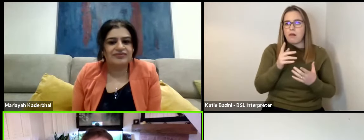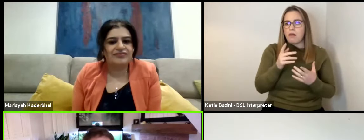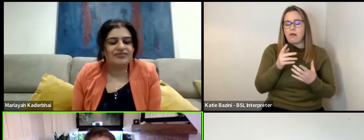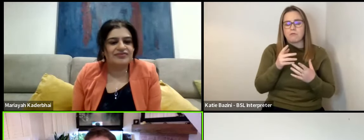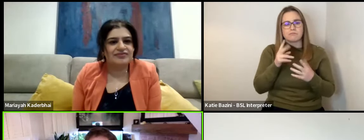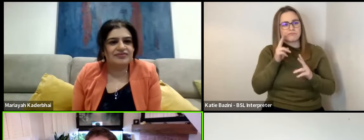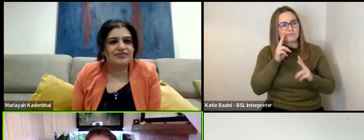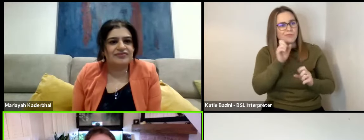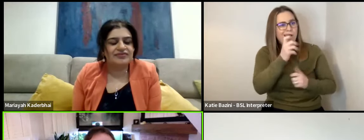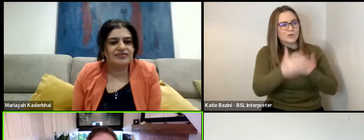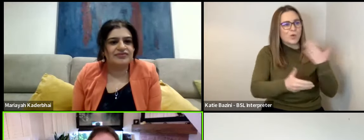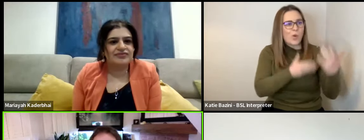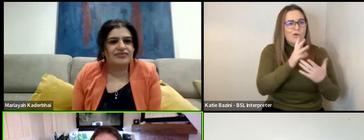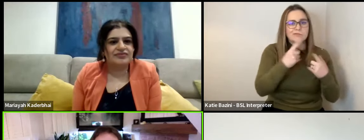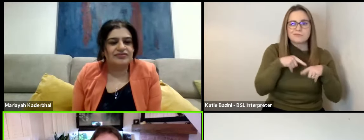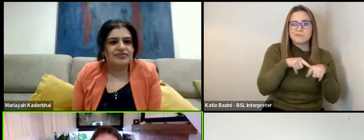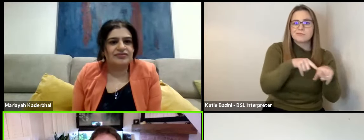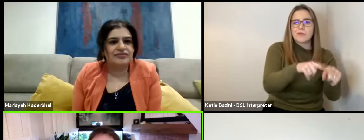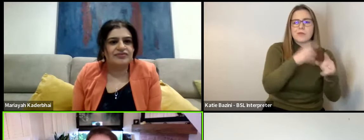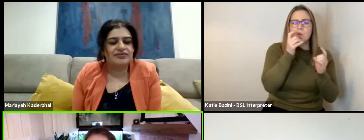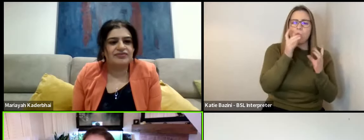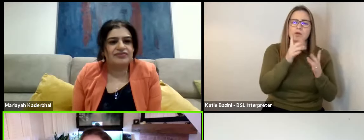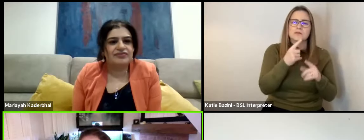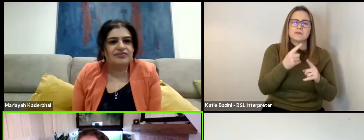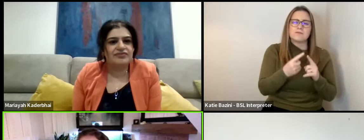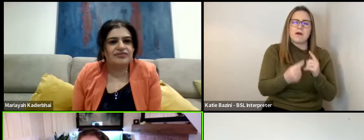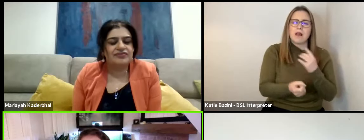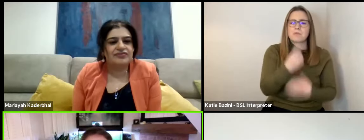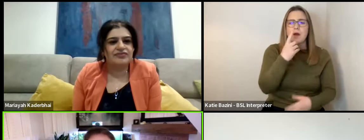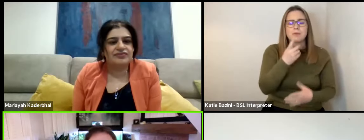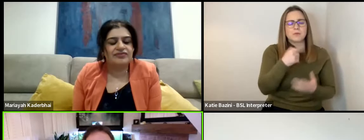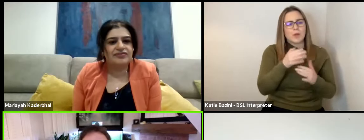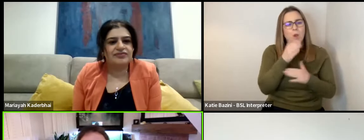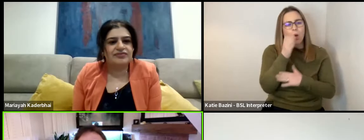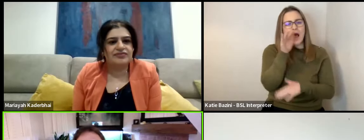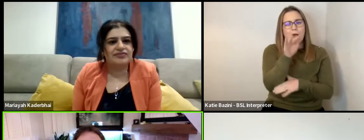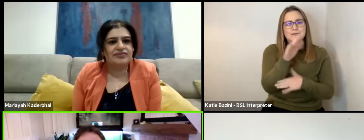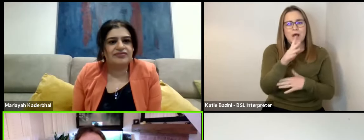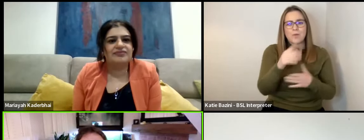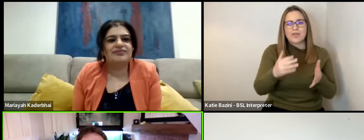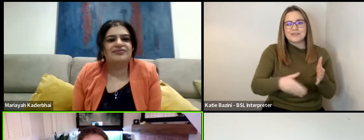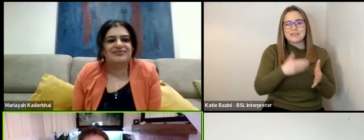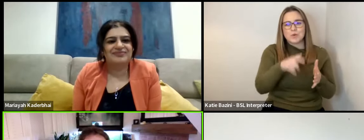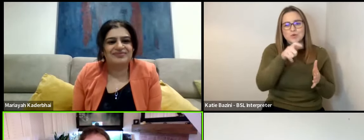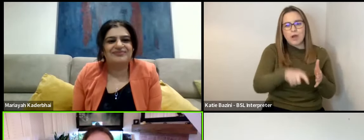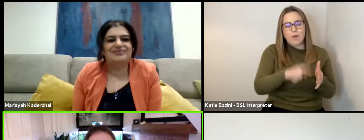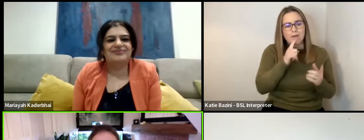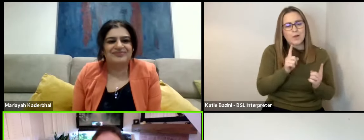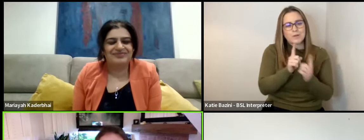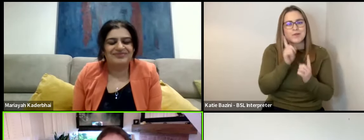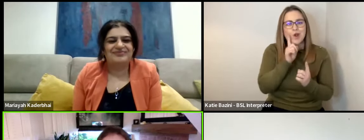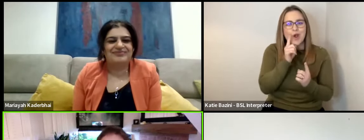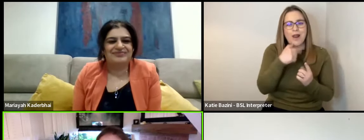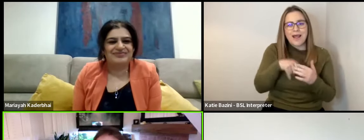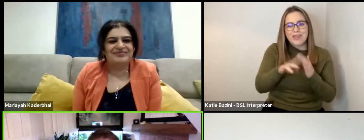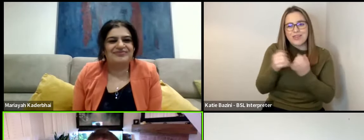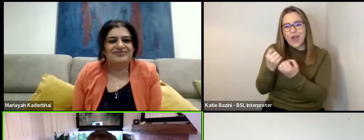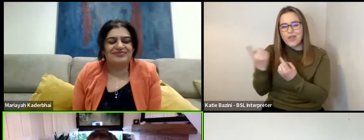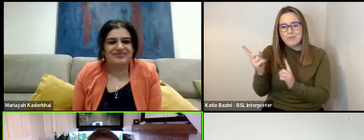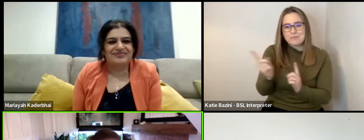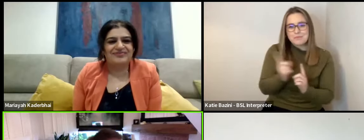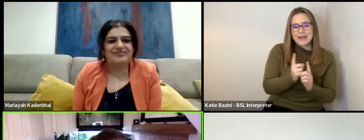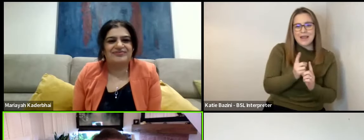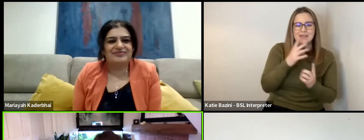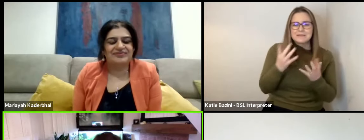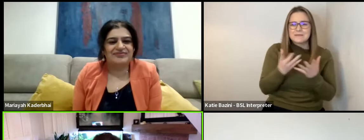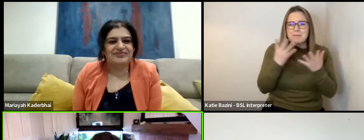journeys, which, you know, there's a wonderful, beautiful moment where we go outside with the dishwasher while he goes to meet the girl in the car. And then we come back in. It was something